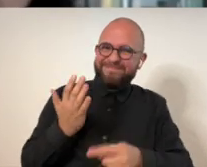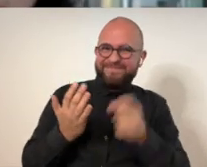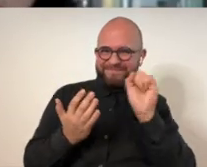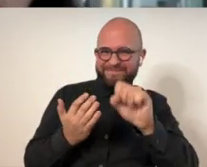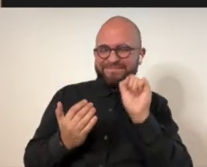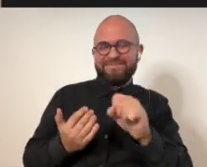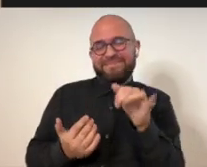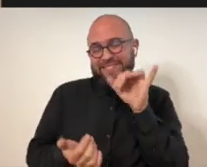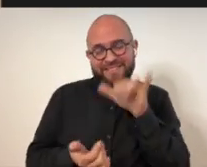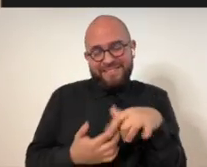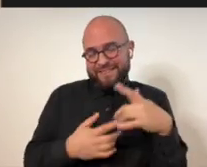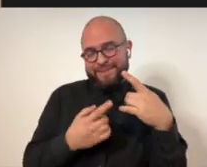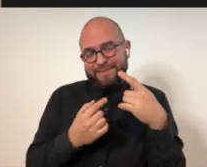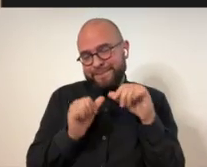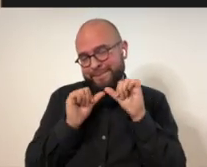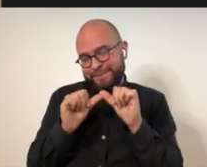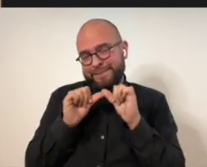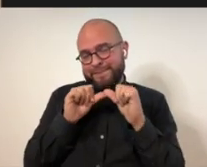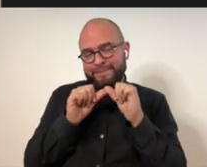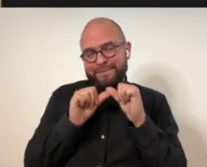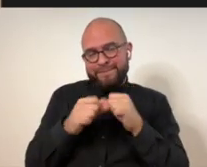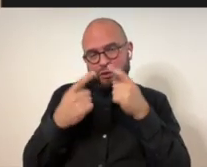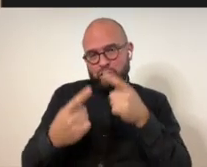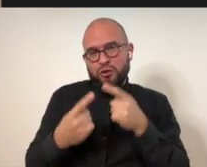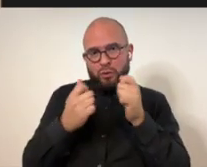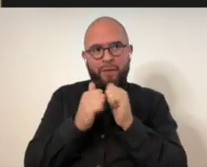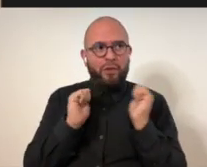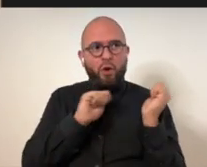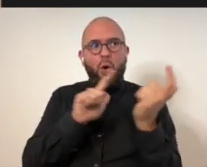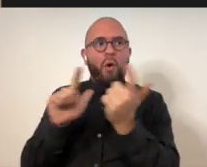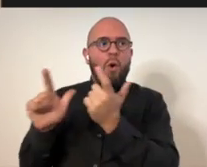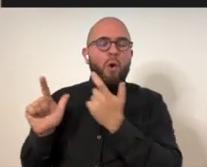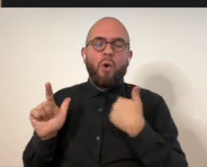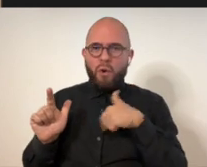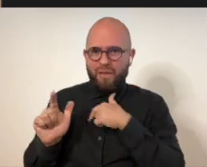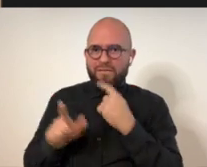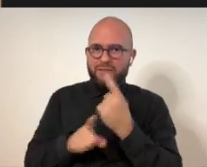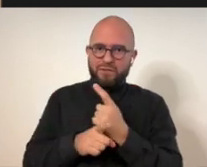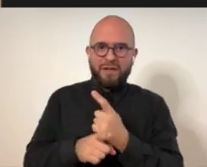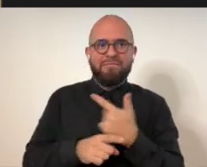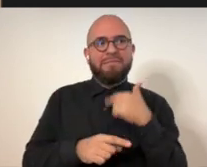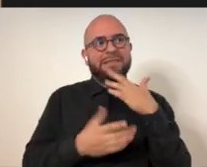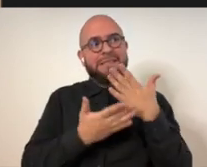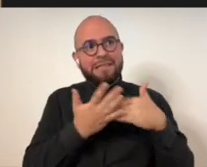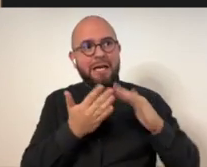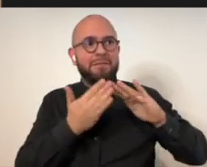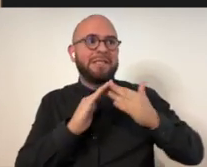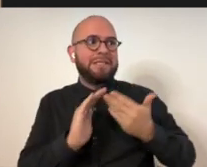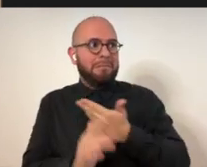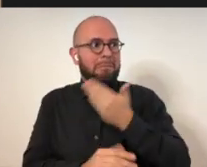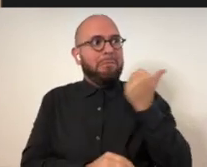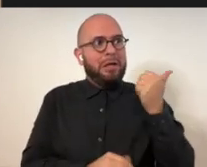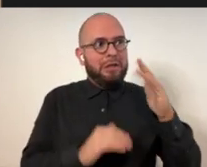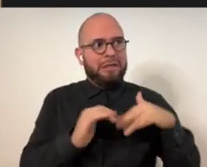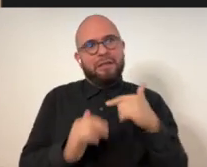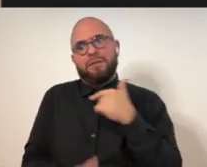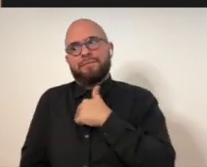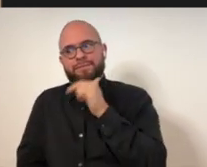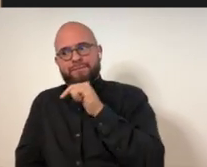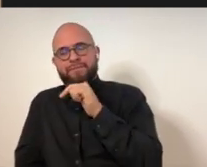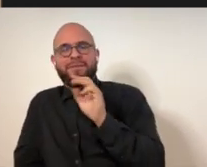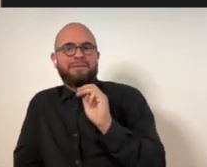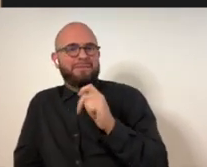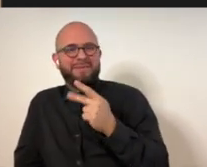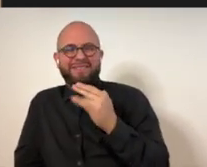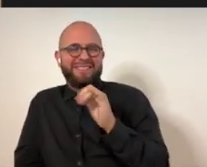things. Yeah. Yeah. So that's an ongoing struggle with all of us. think in